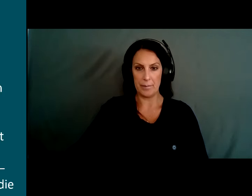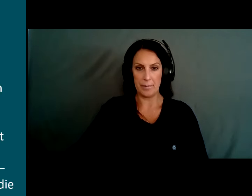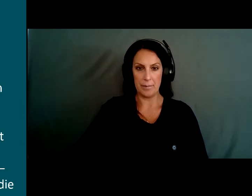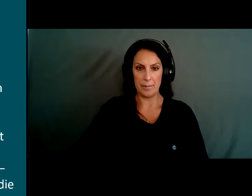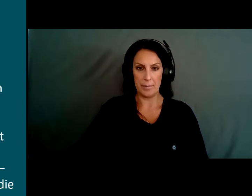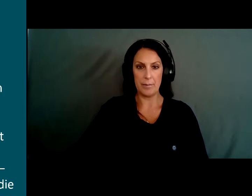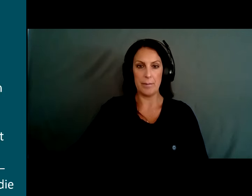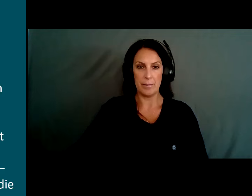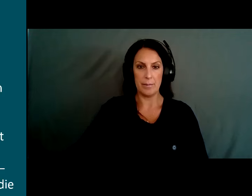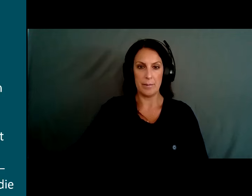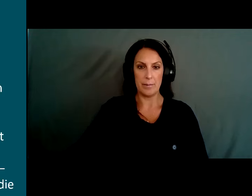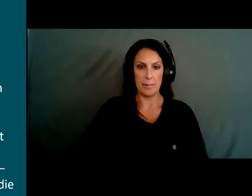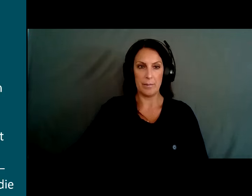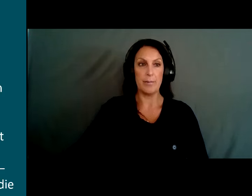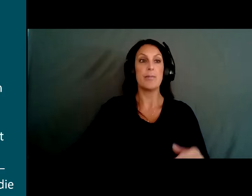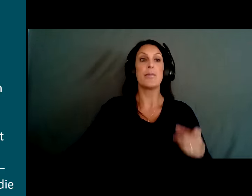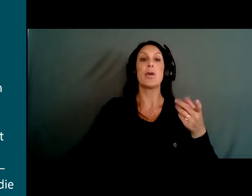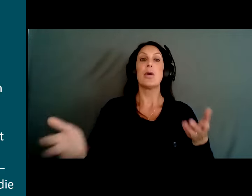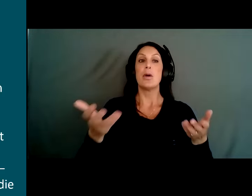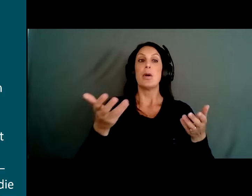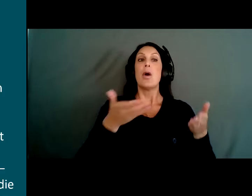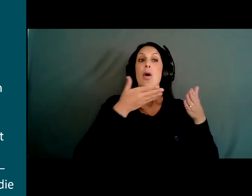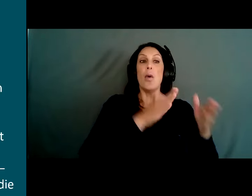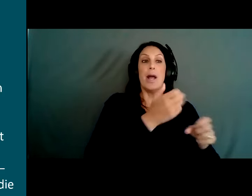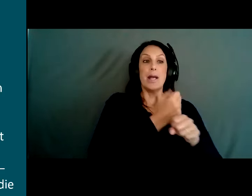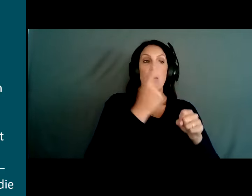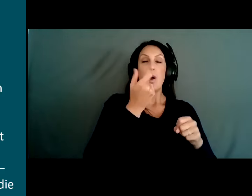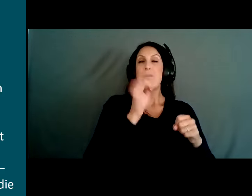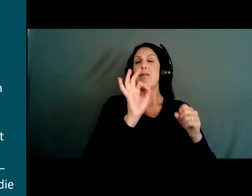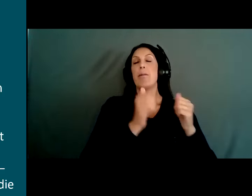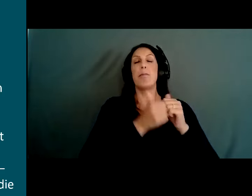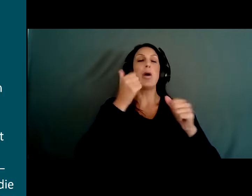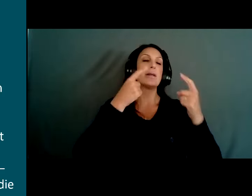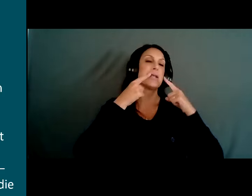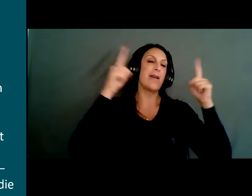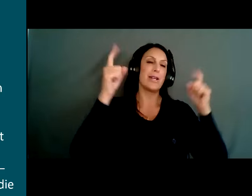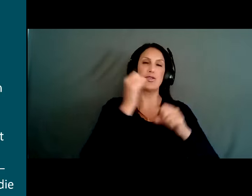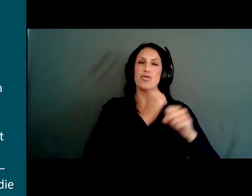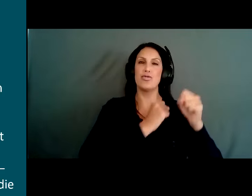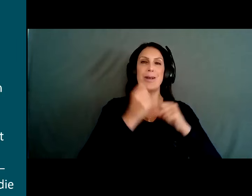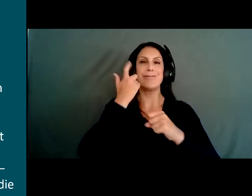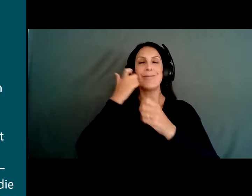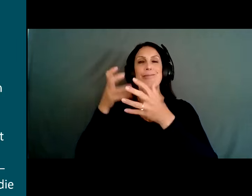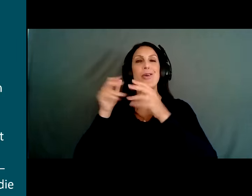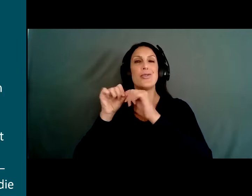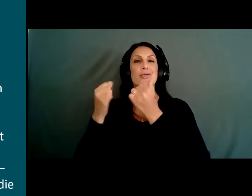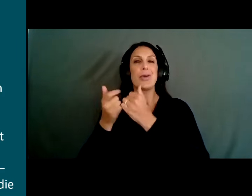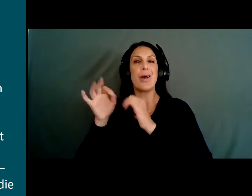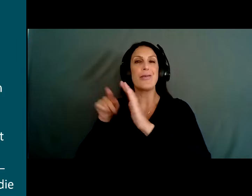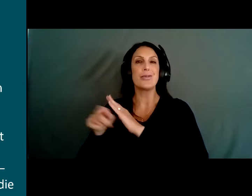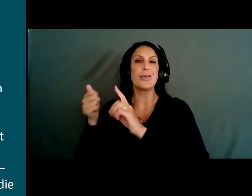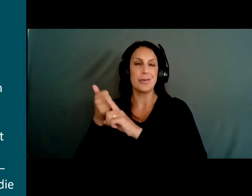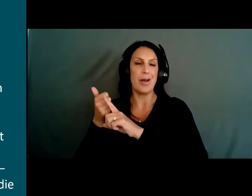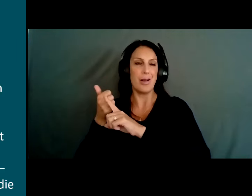All right. So what we do know is that means safety is one of the most effective strategies. I was just at the American Association of Suicidology